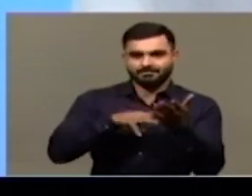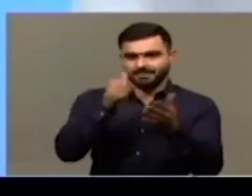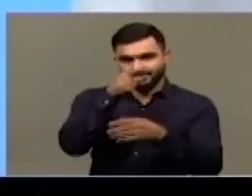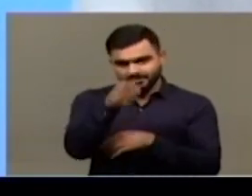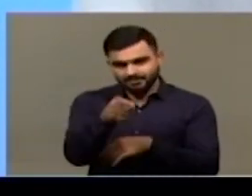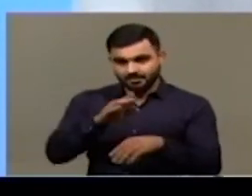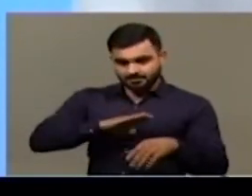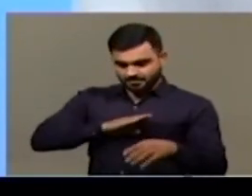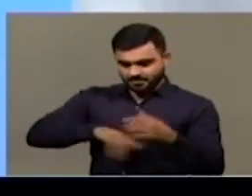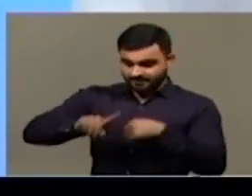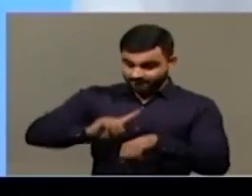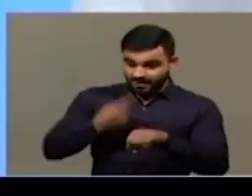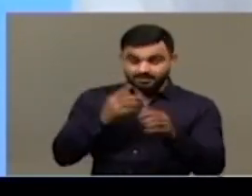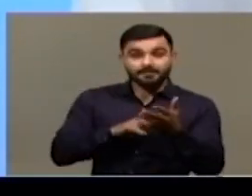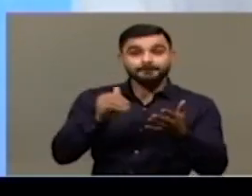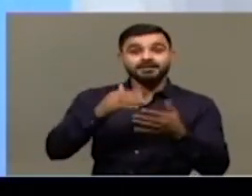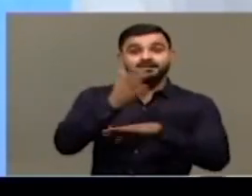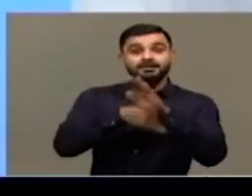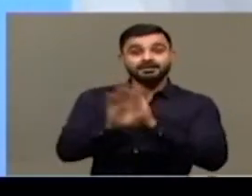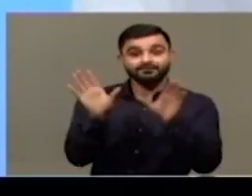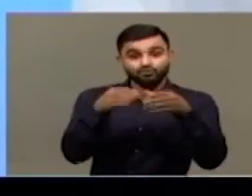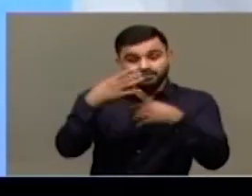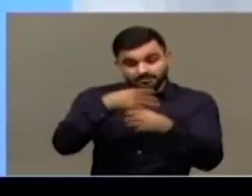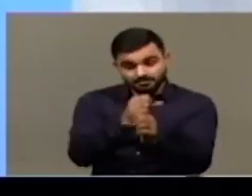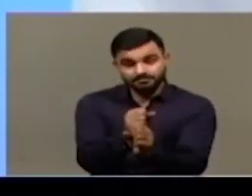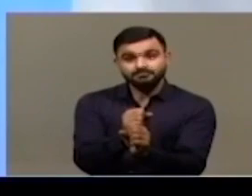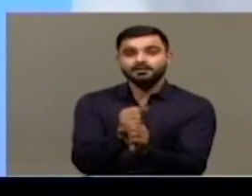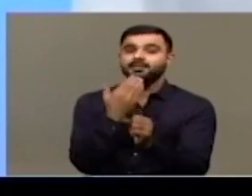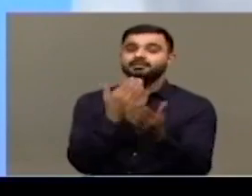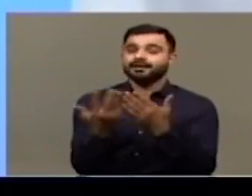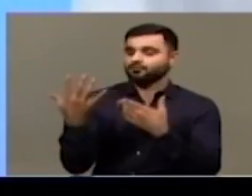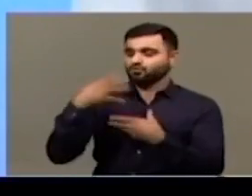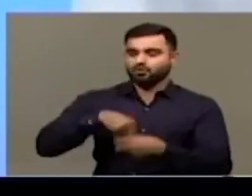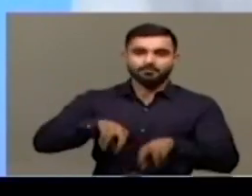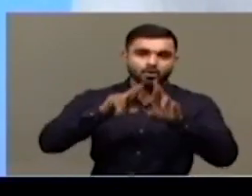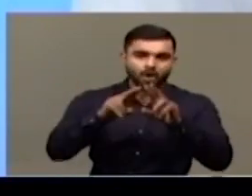Thank you very much.